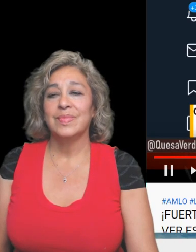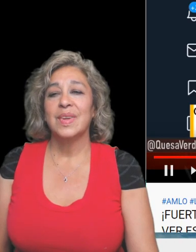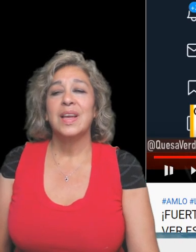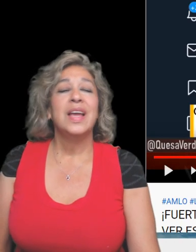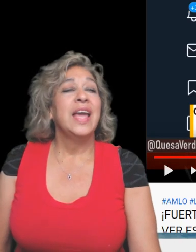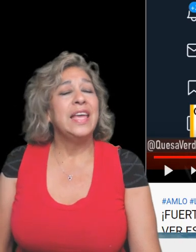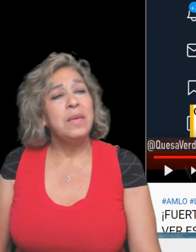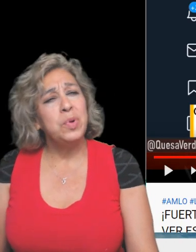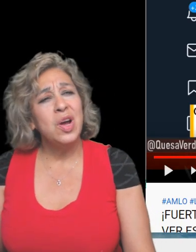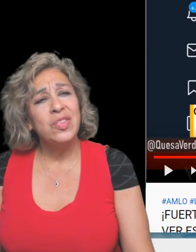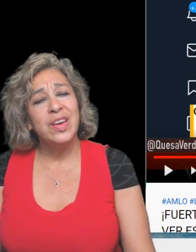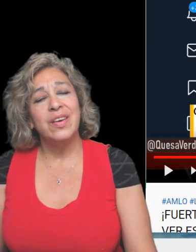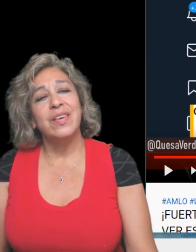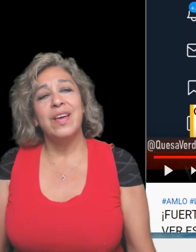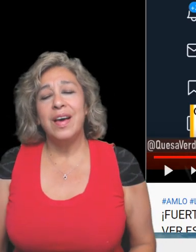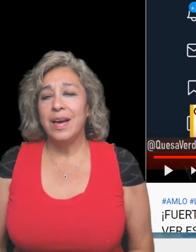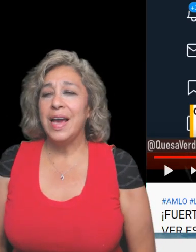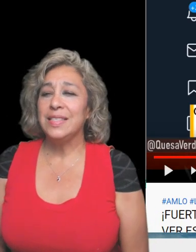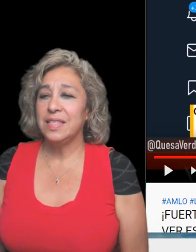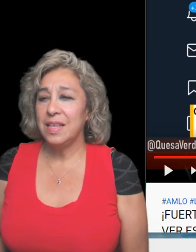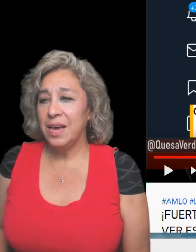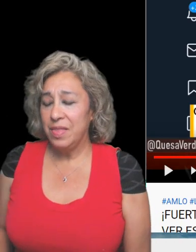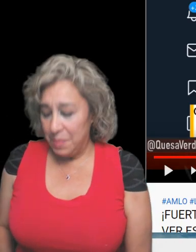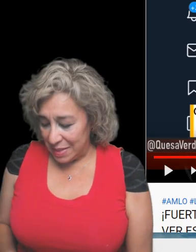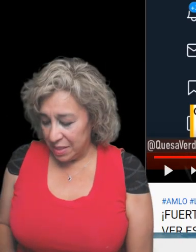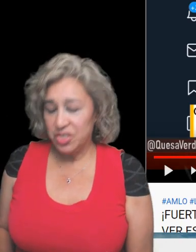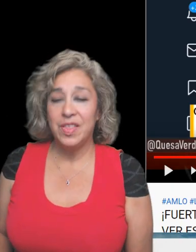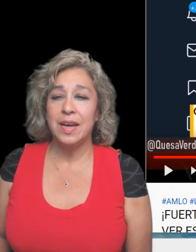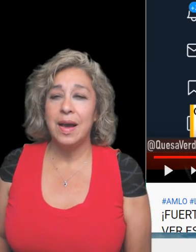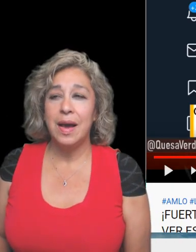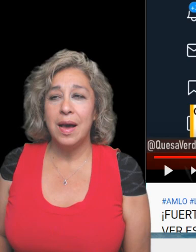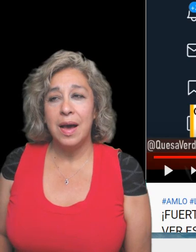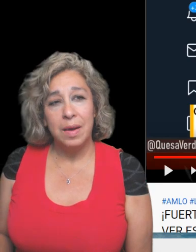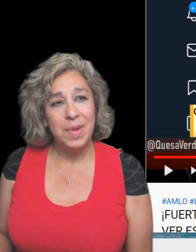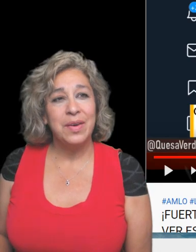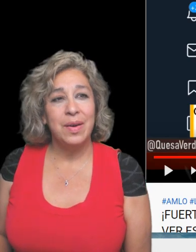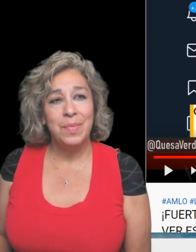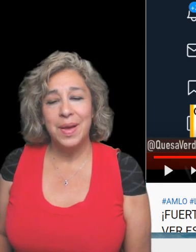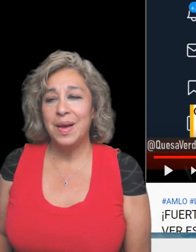de hoy que vamos a ver and they put on there as the message that